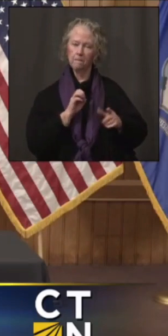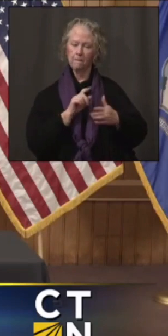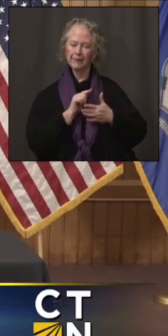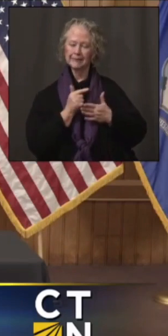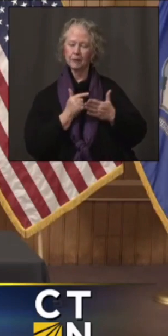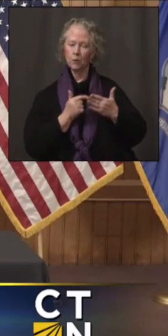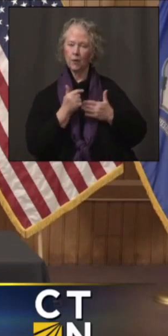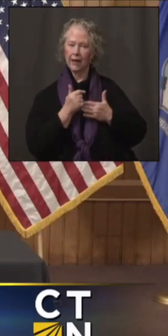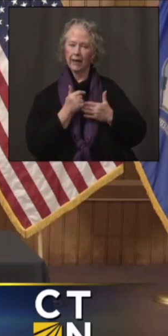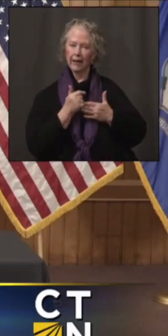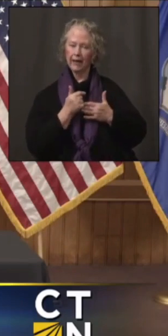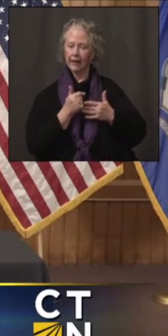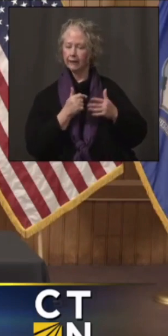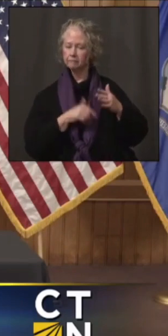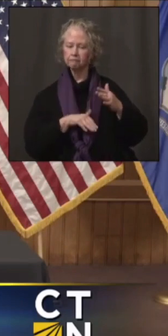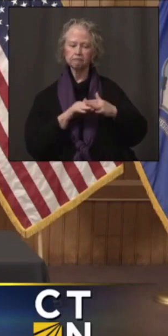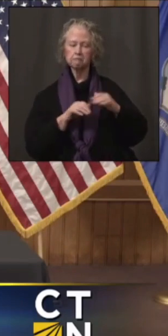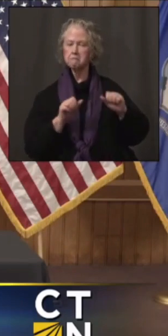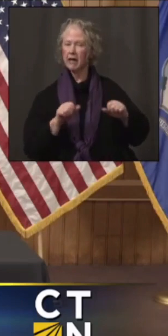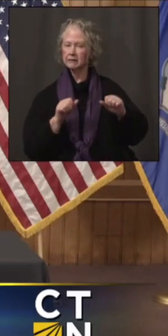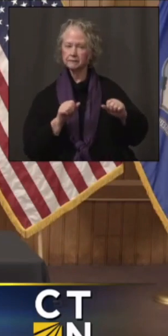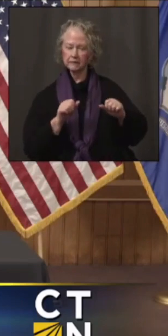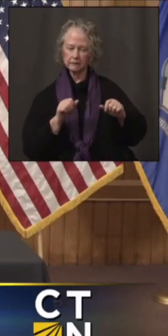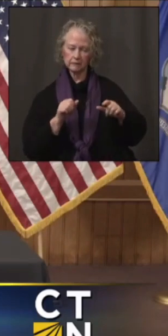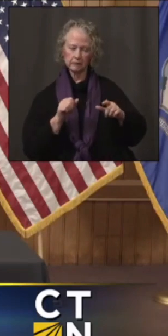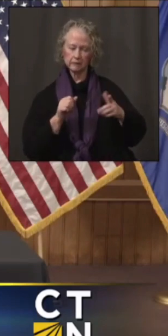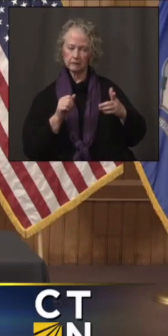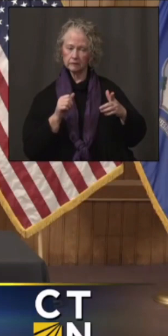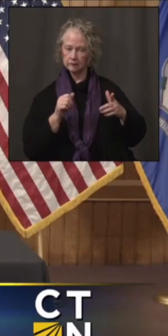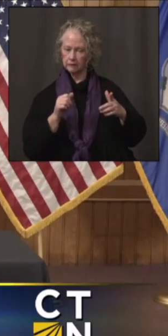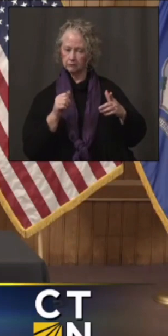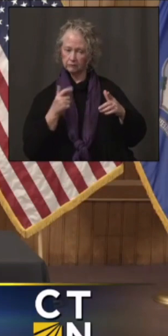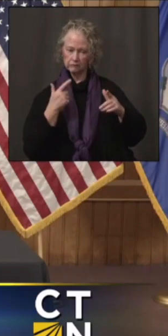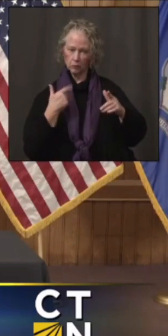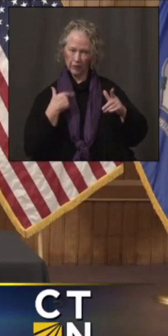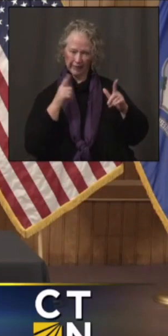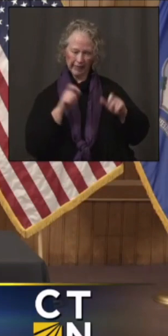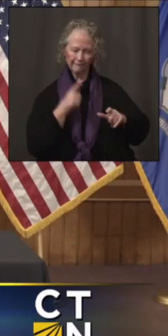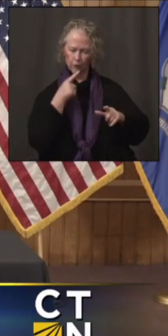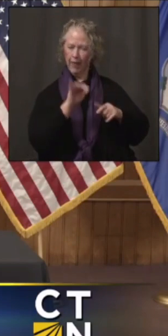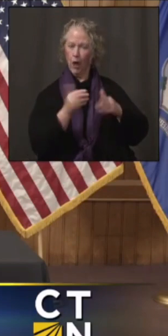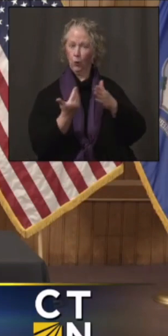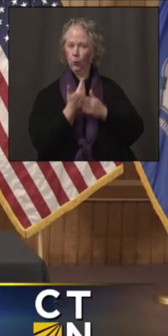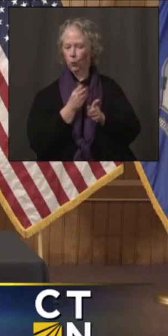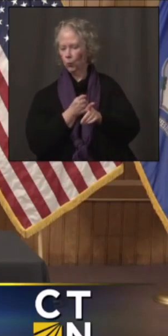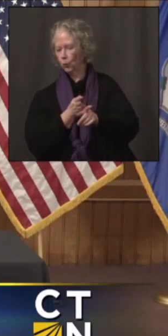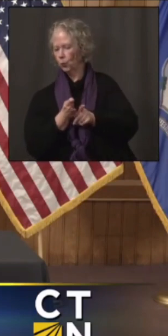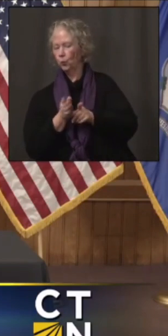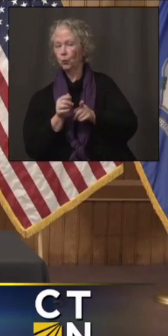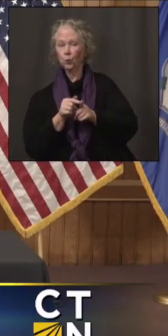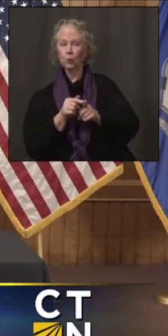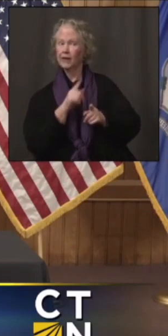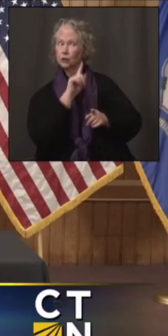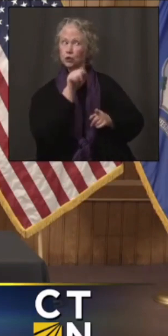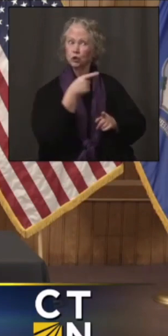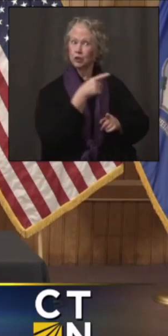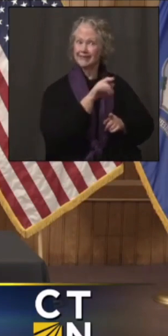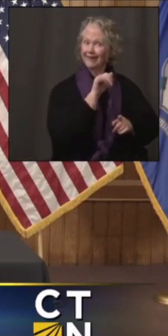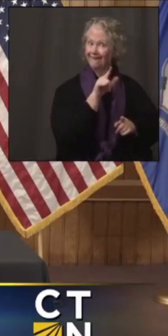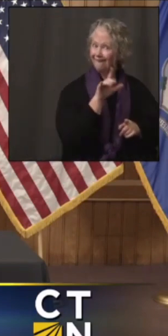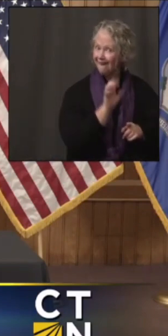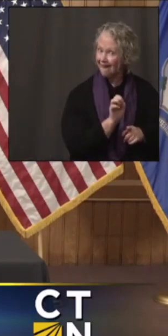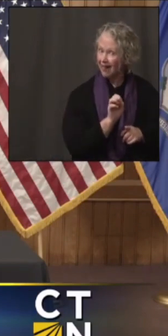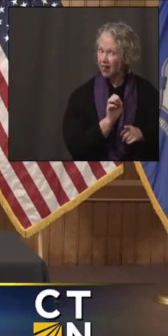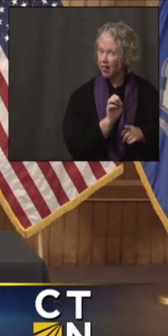in order to, to keep an eye on the extent of this new strain and, uh, is it, is it just Yale Jackson labs and